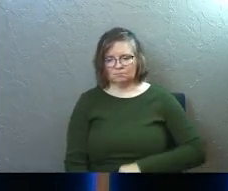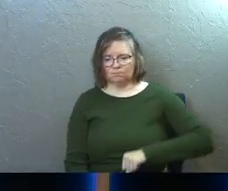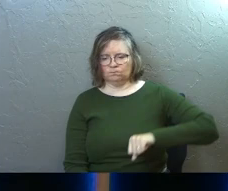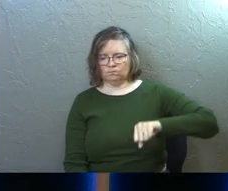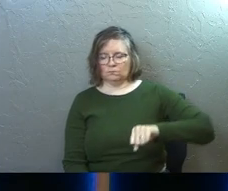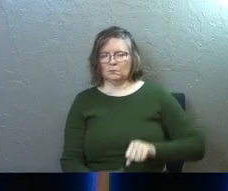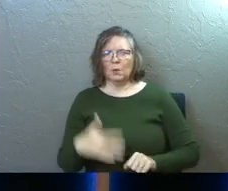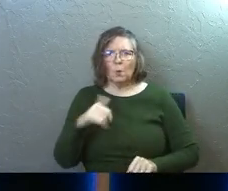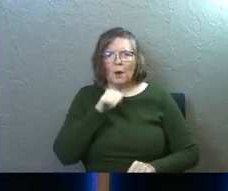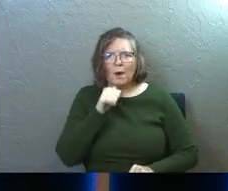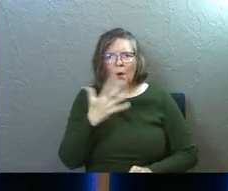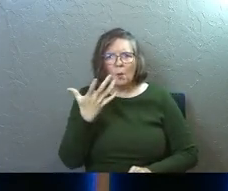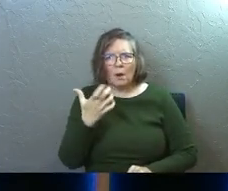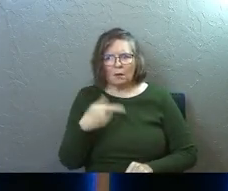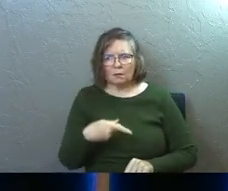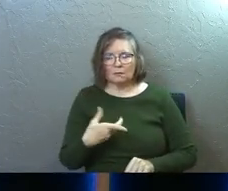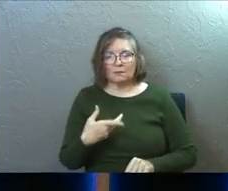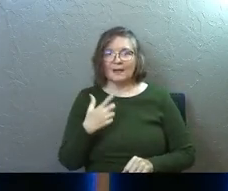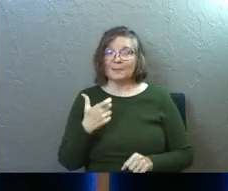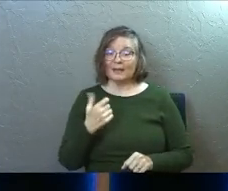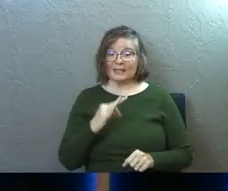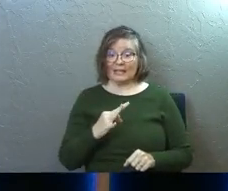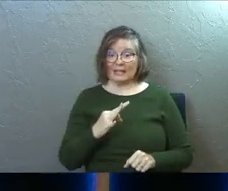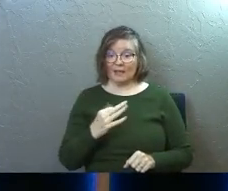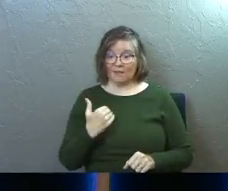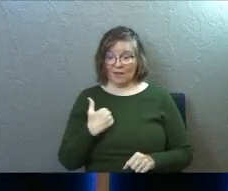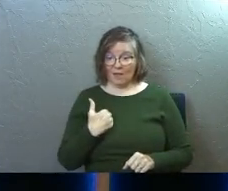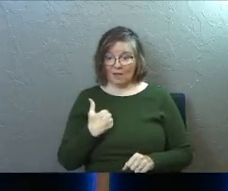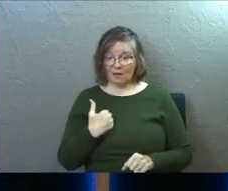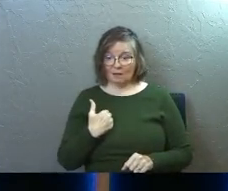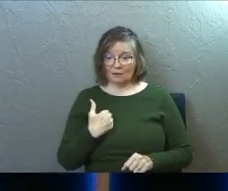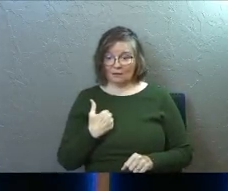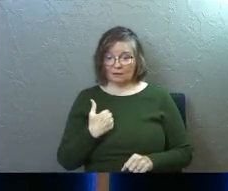Why didn't I want to? Because if I had,